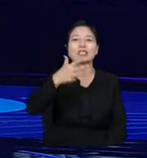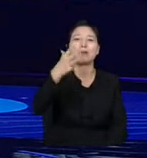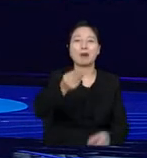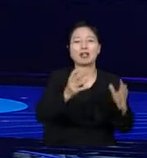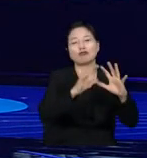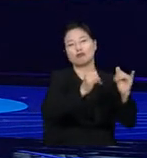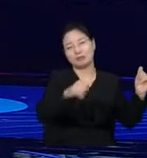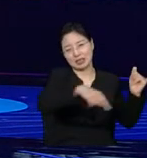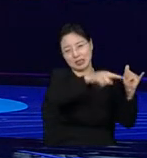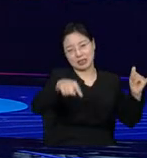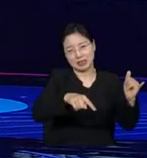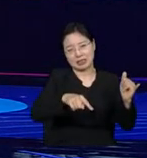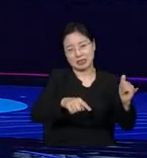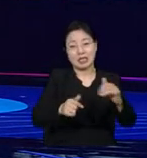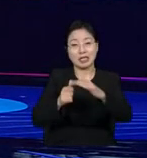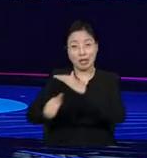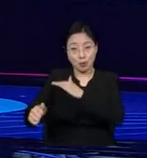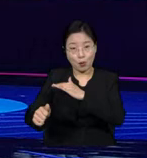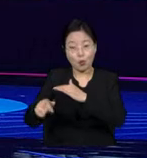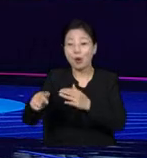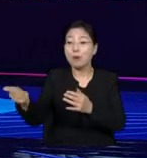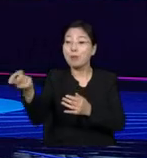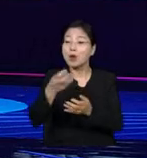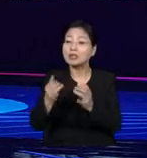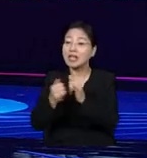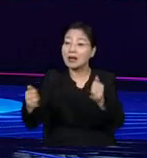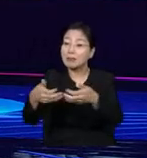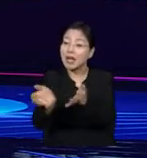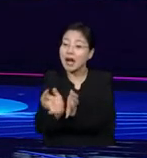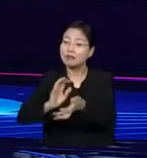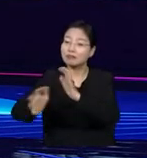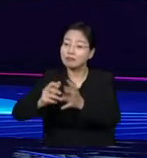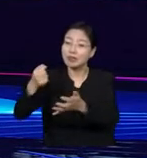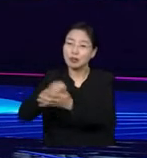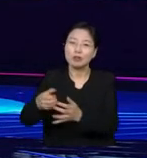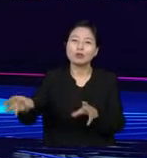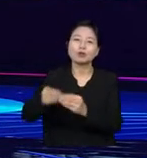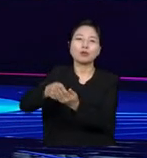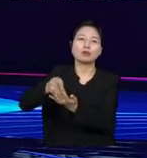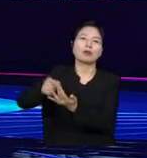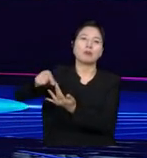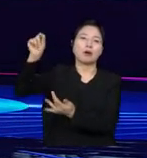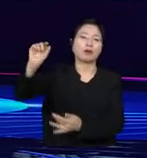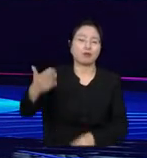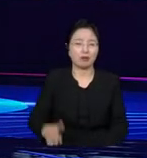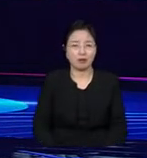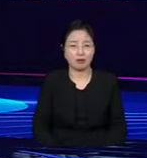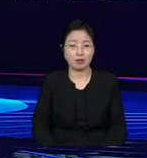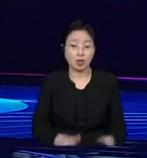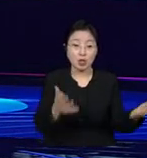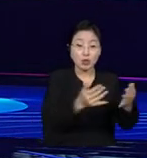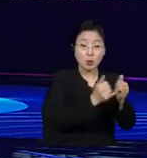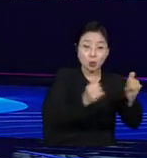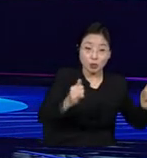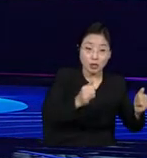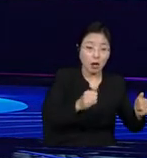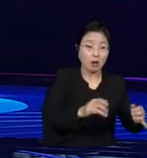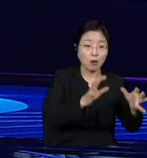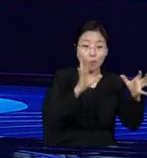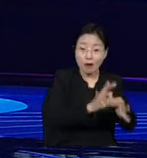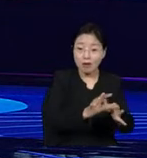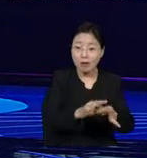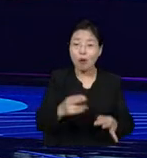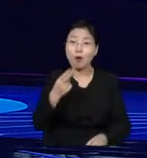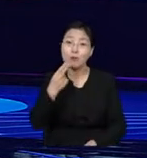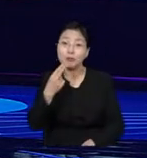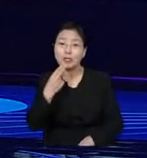not supporting democracy. It's undermining our confidence and our trust. It takes away legitimacy, and it brings very